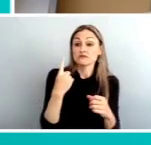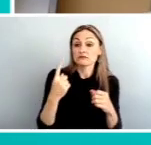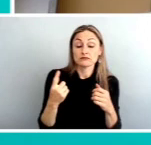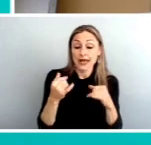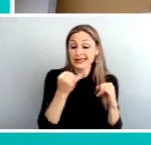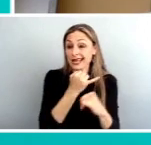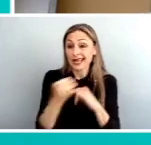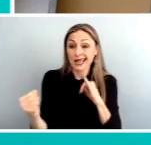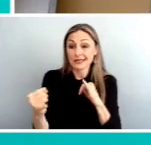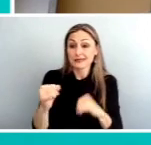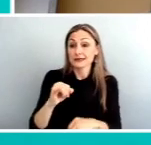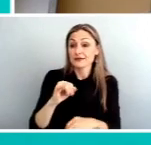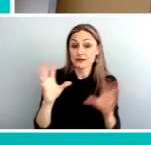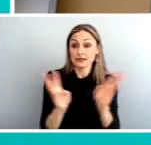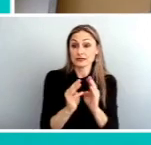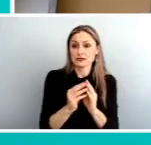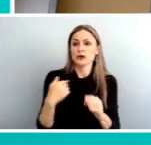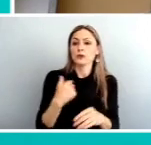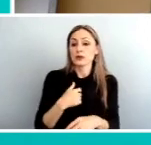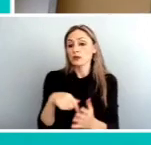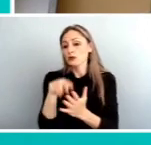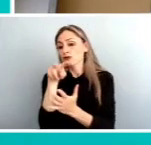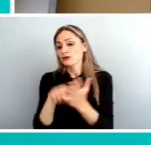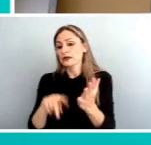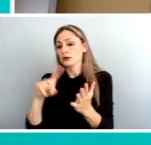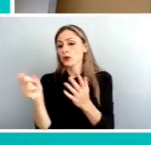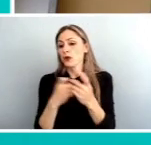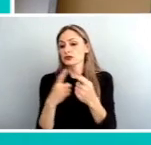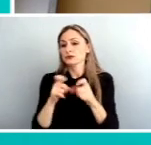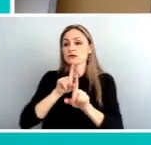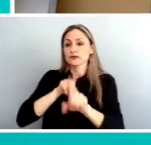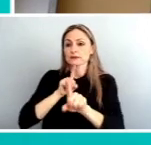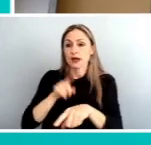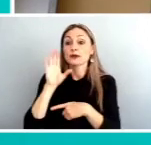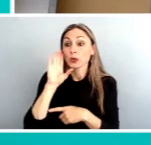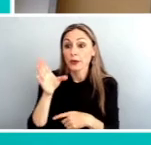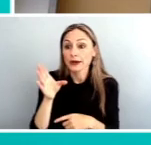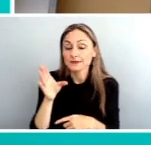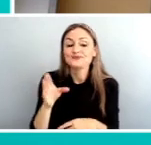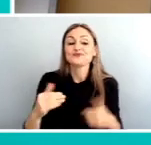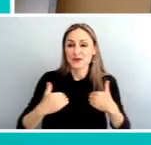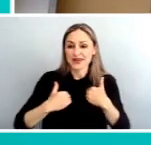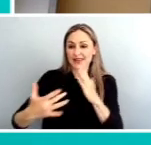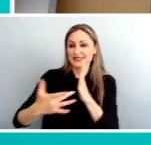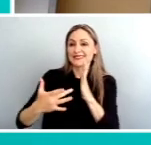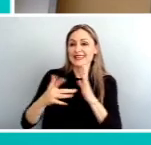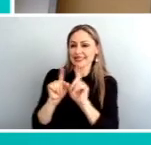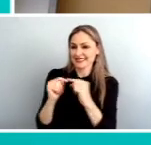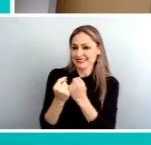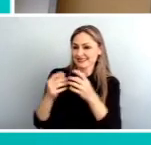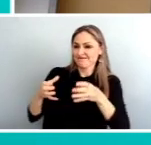respond. We will respond to them. We do have a tech team who's supporting us.